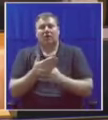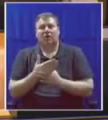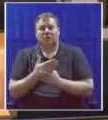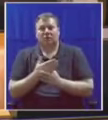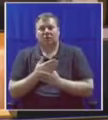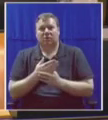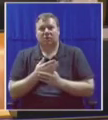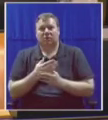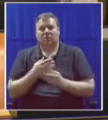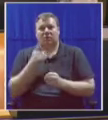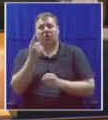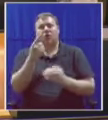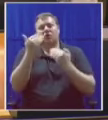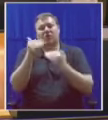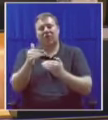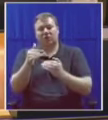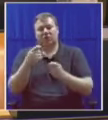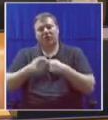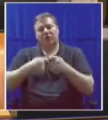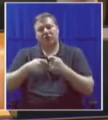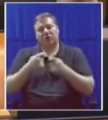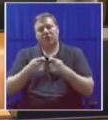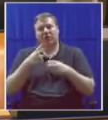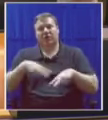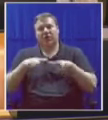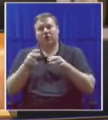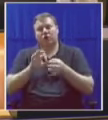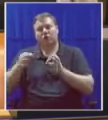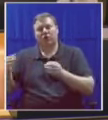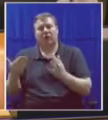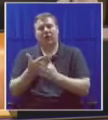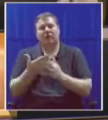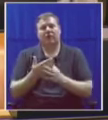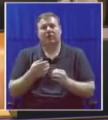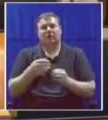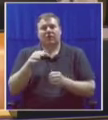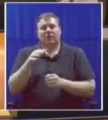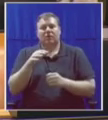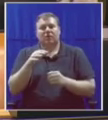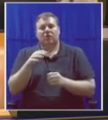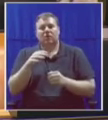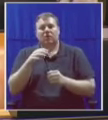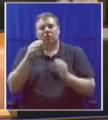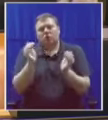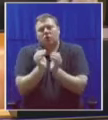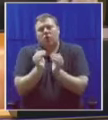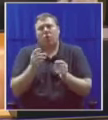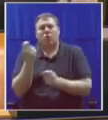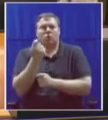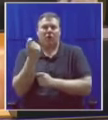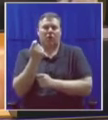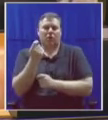of the fishing value chain. Small-scale fishers in areas like Hermanus are given an allocation of